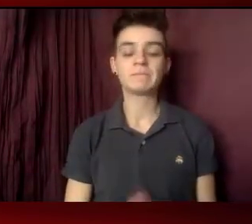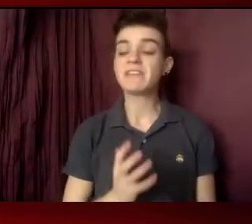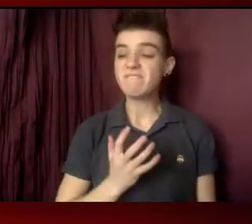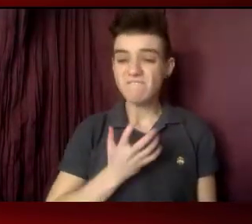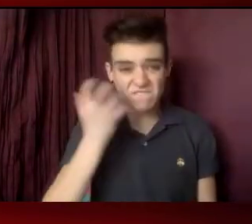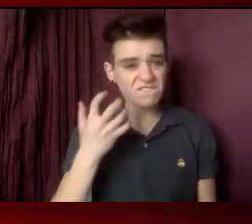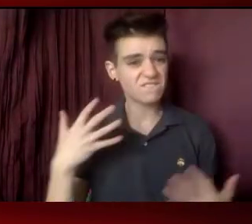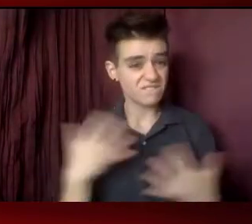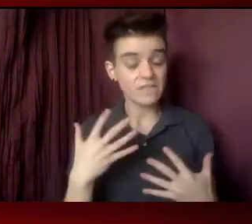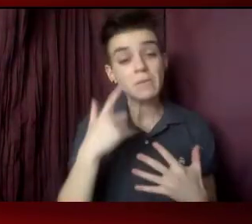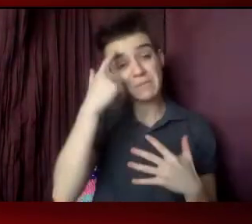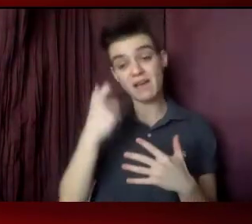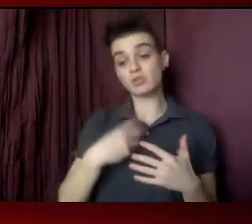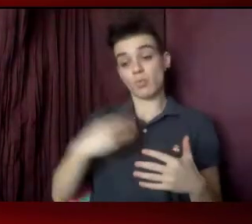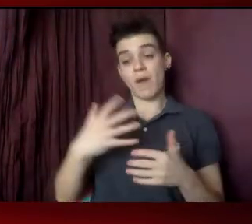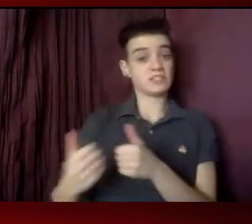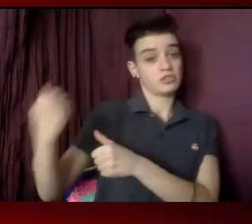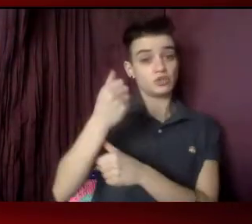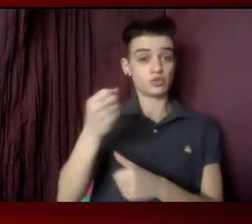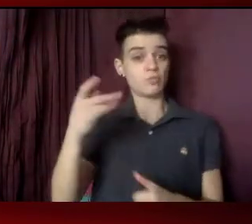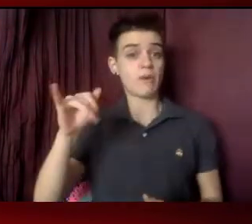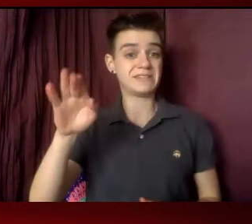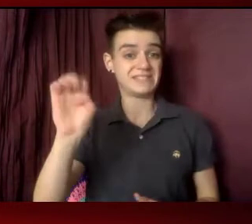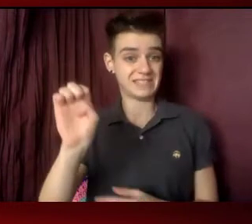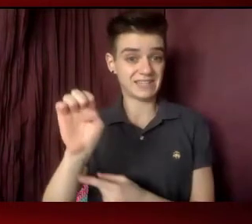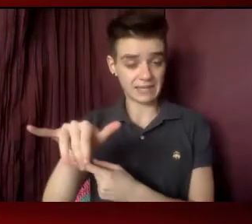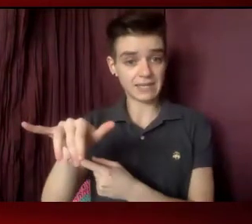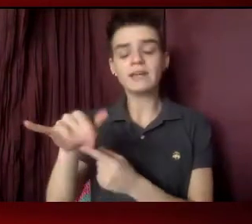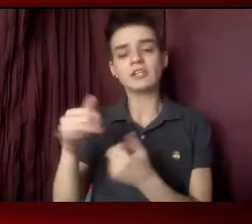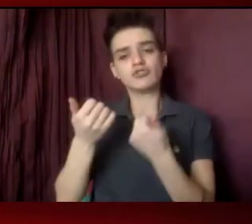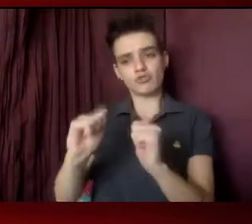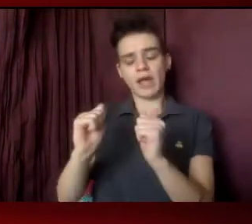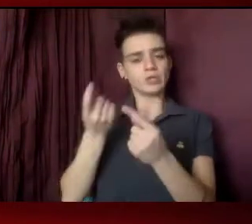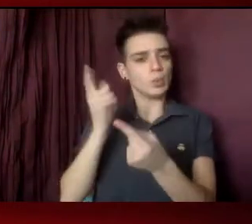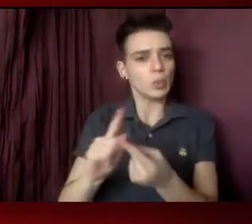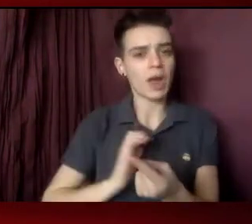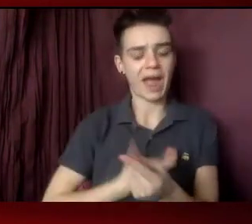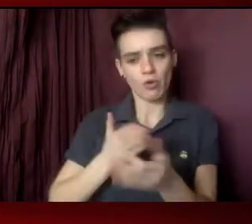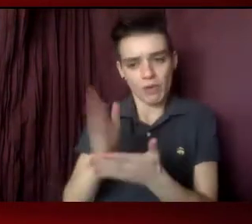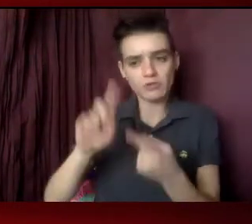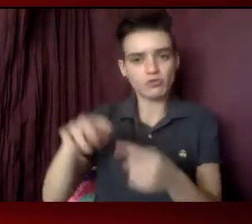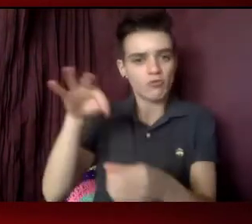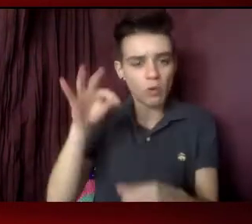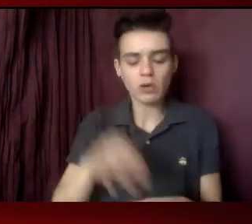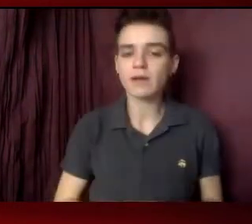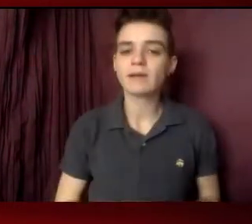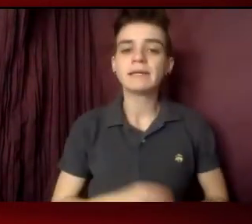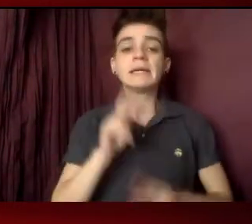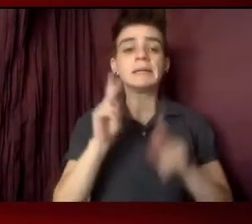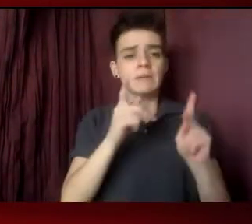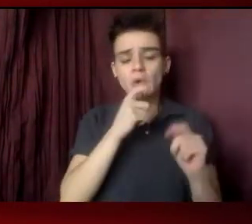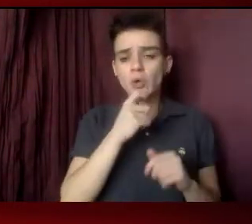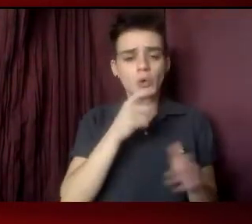supremacy is trying to limit our rights to vote, that murders of black people and Asian